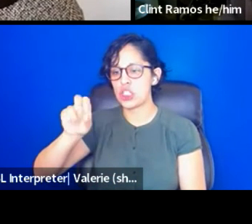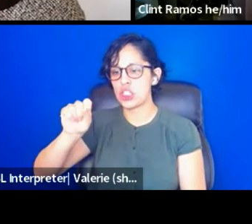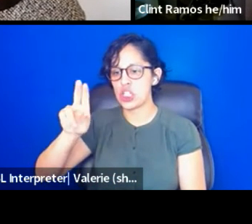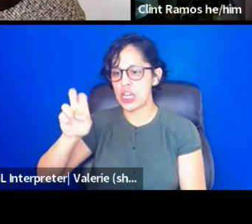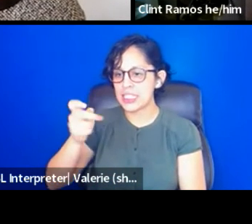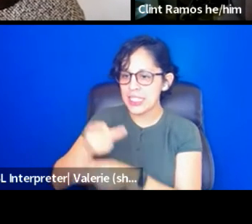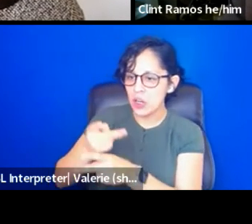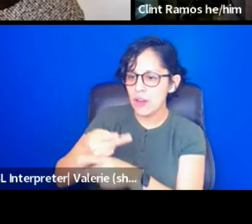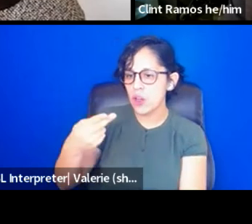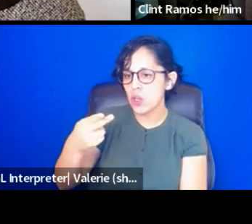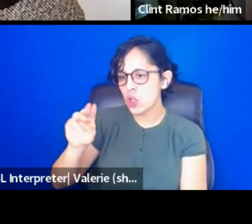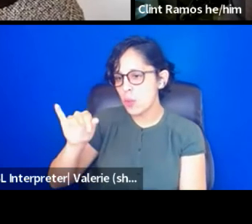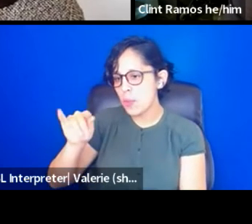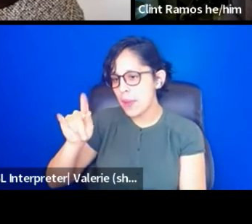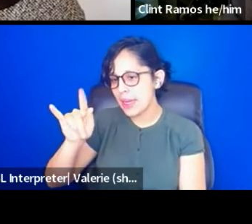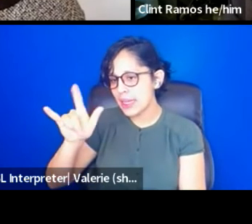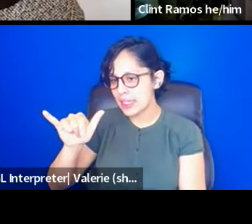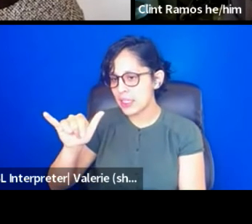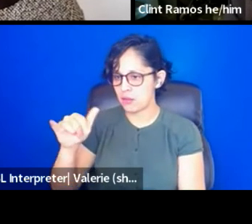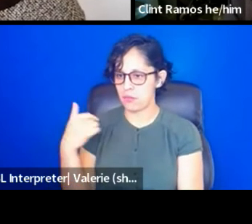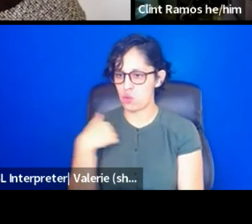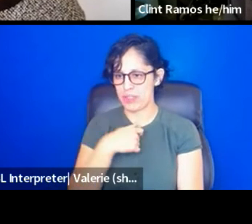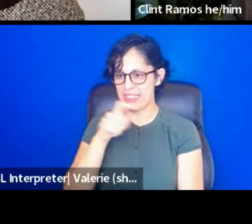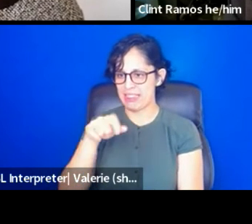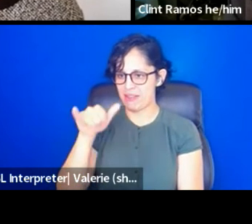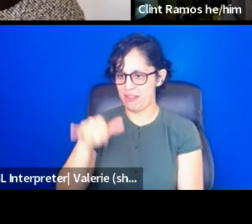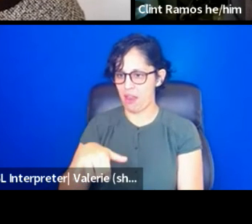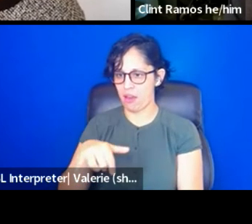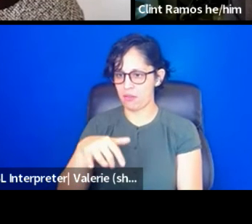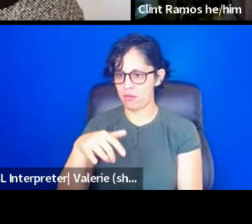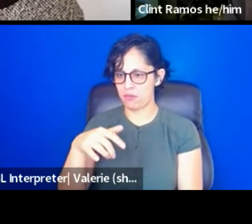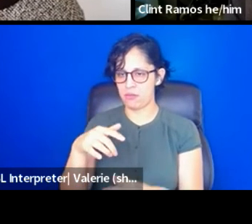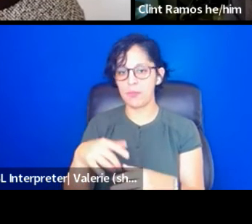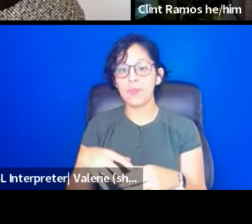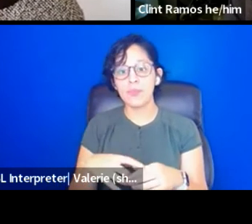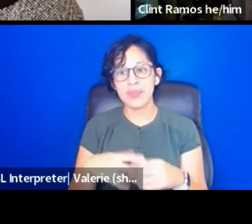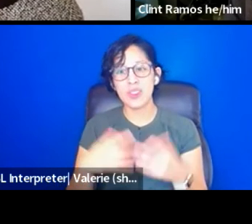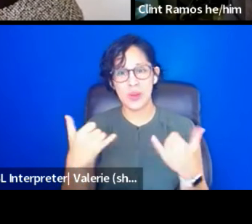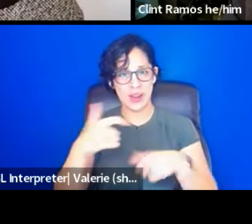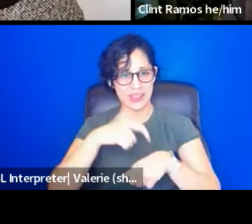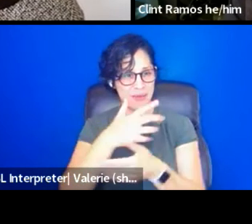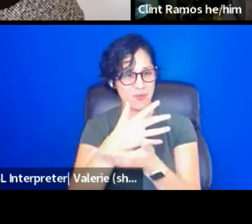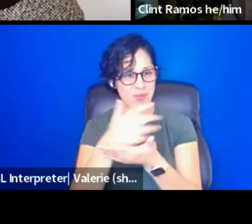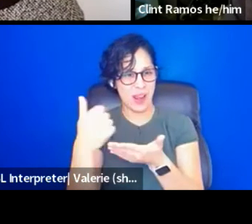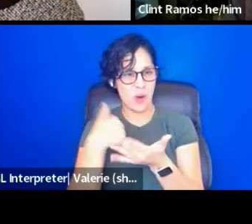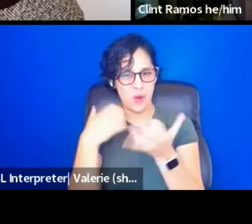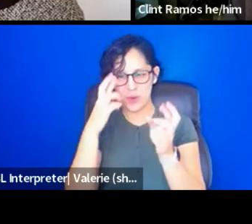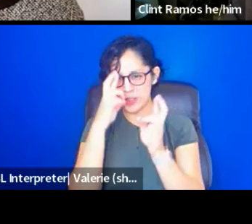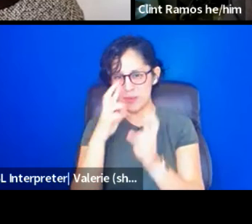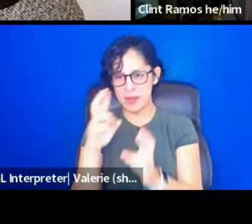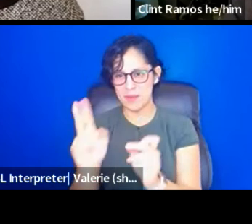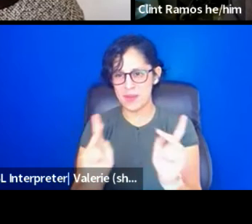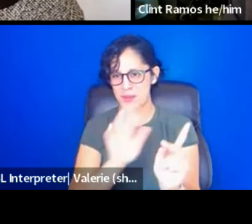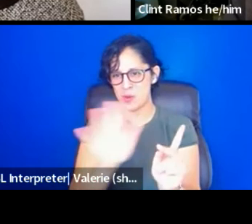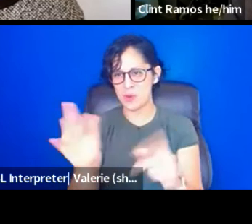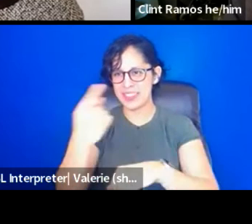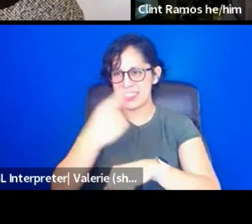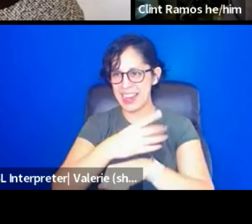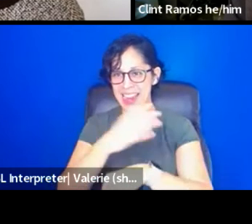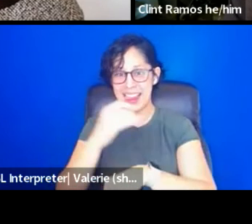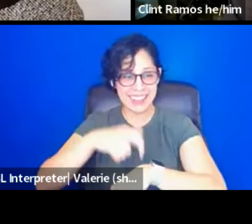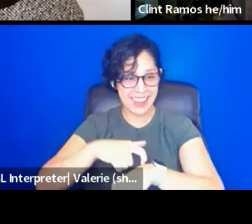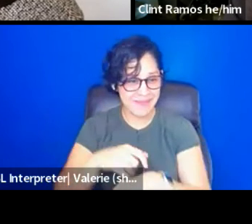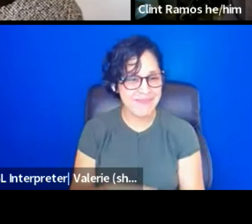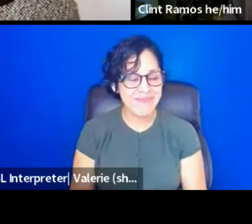discussed so, so much in this summit. Yeah, 100%. We're at time. So I want to respect everyone's day and time.